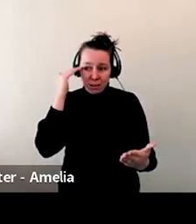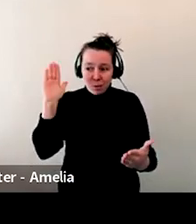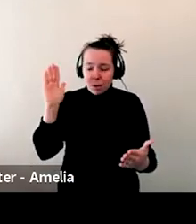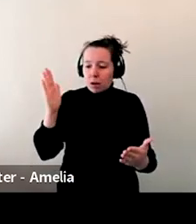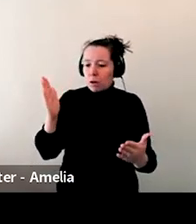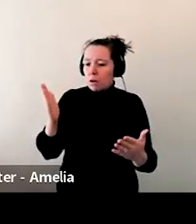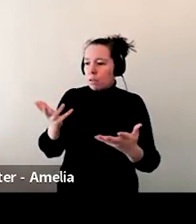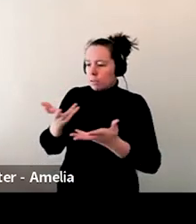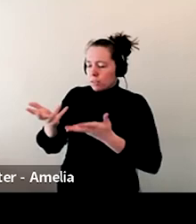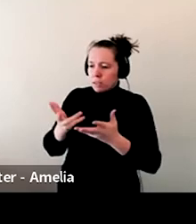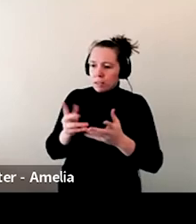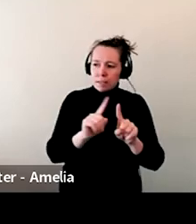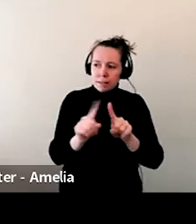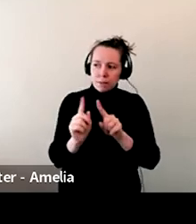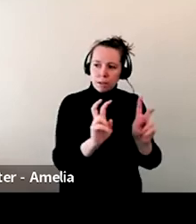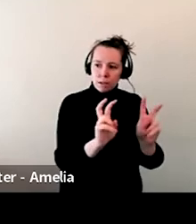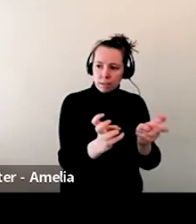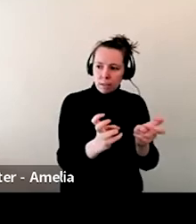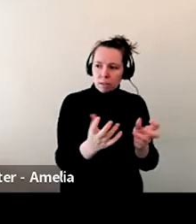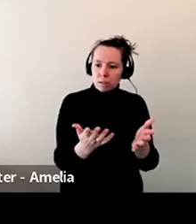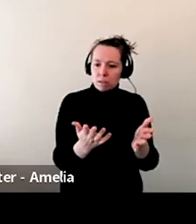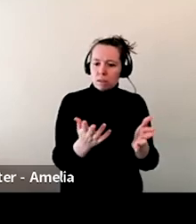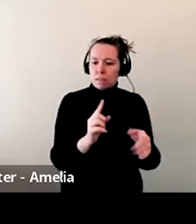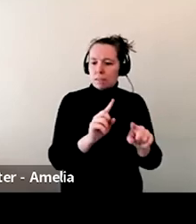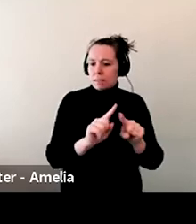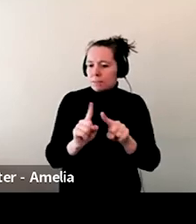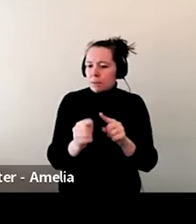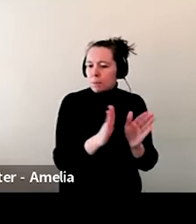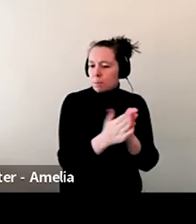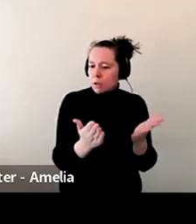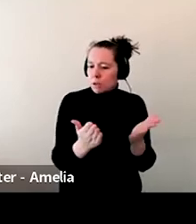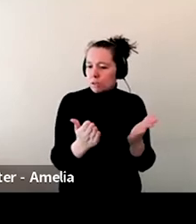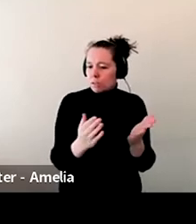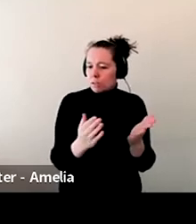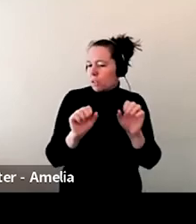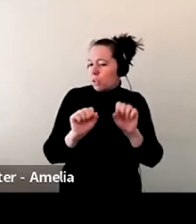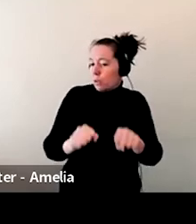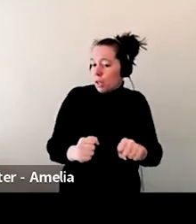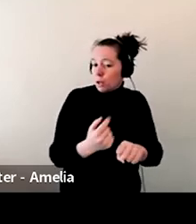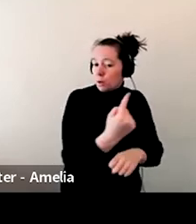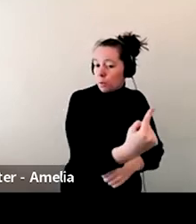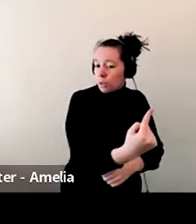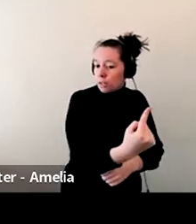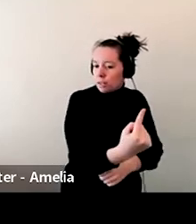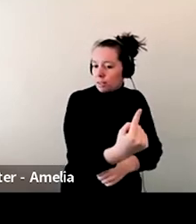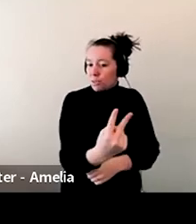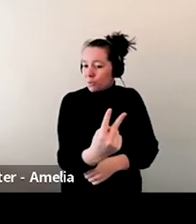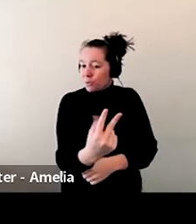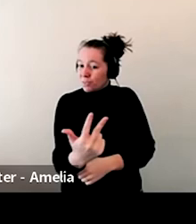a couple of on hand at all times and which ones you can get away with having just one. So food for thought.